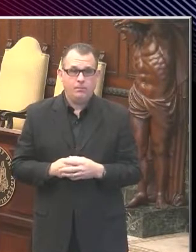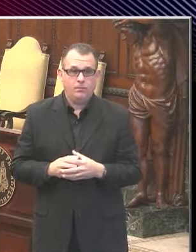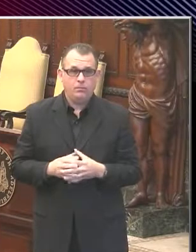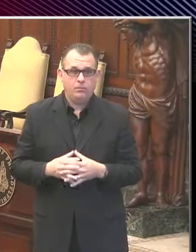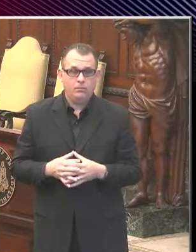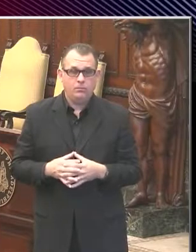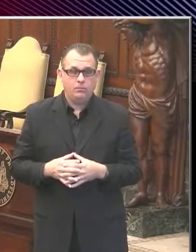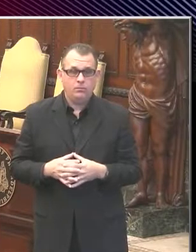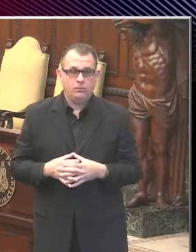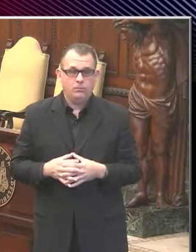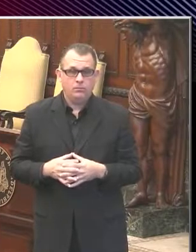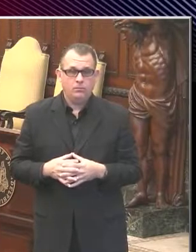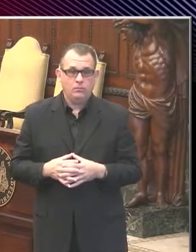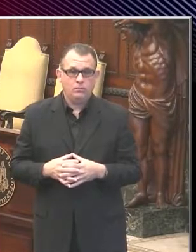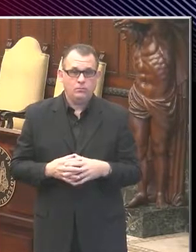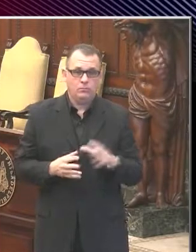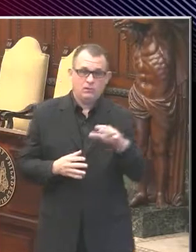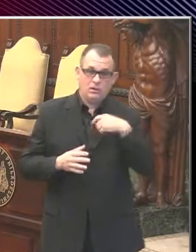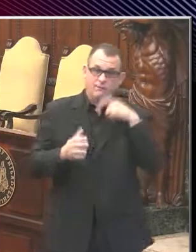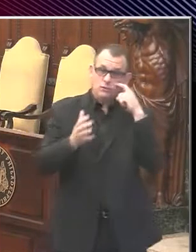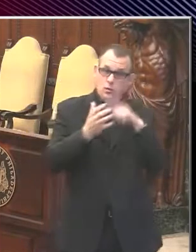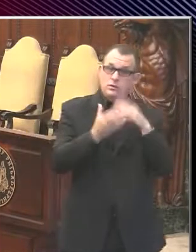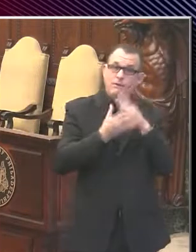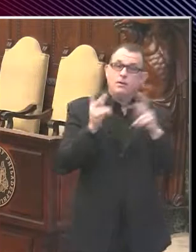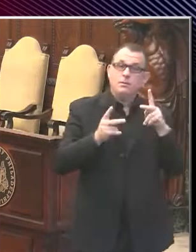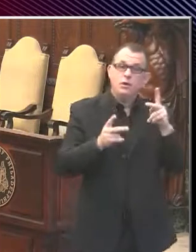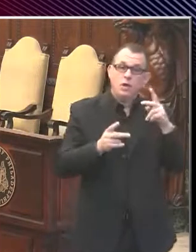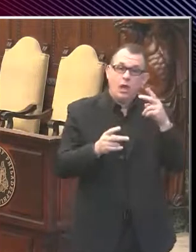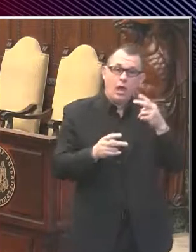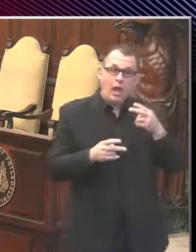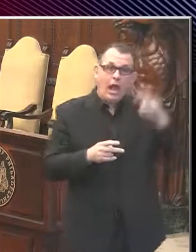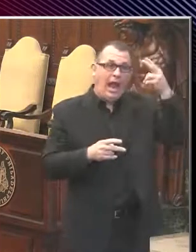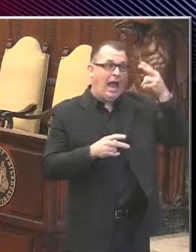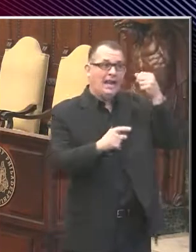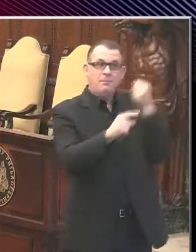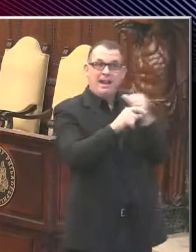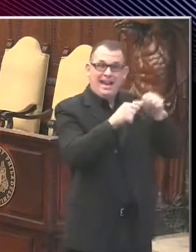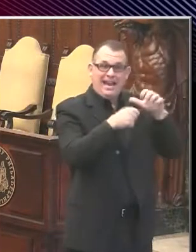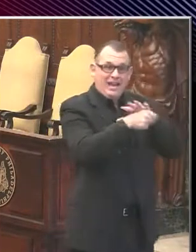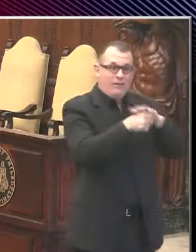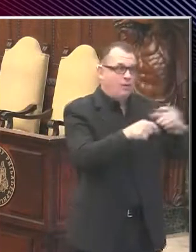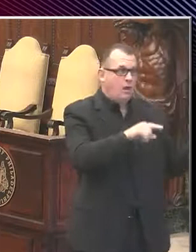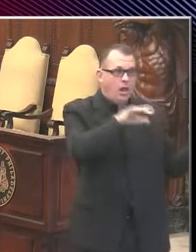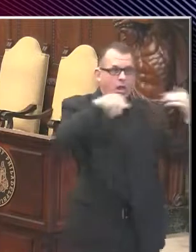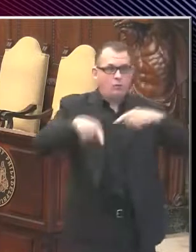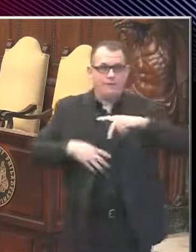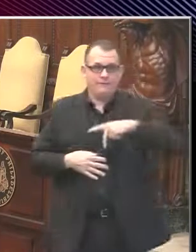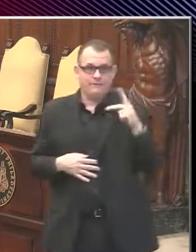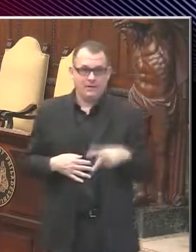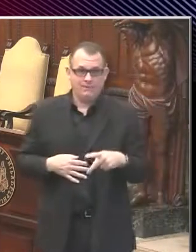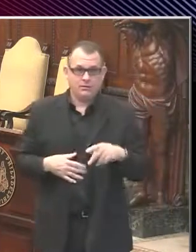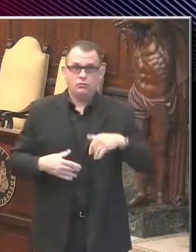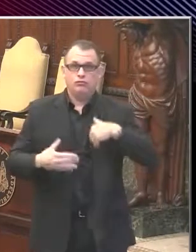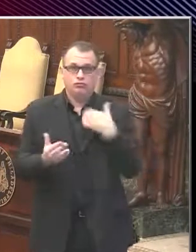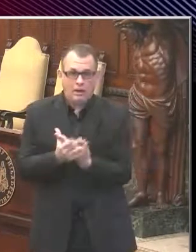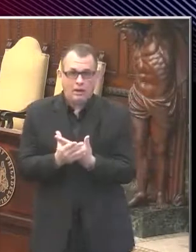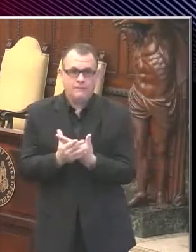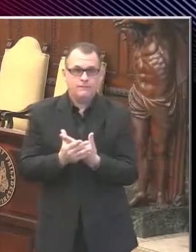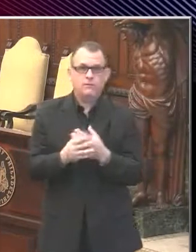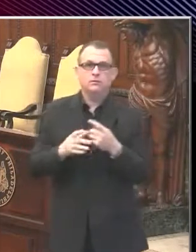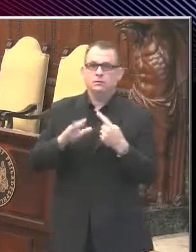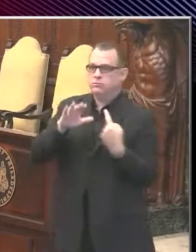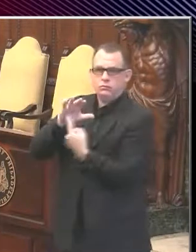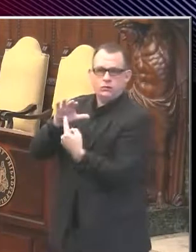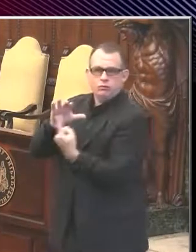Costing people who travel from high-incidence areas to Philadelphia self-quarantine for 14 days after they come here. We recognize that's something that we cannot